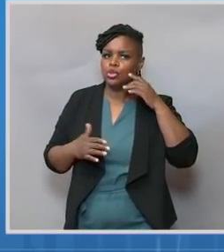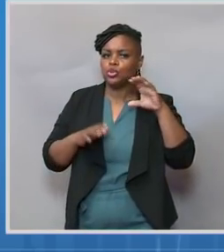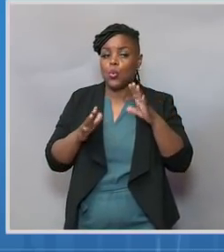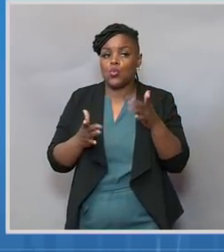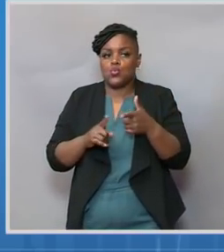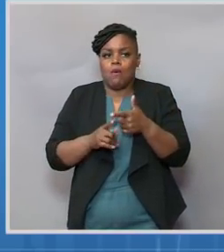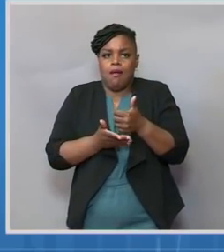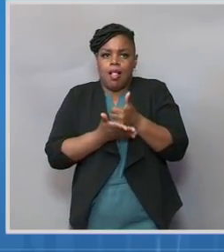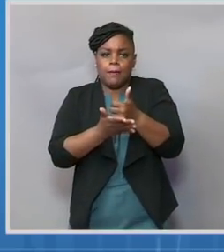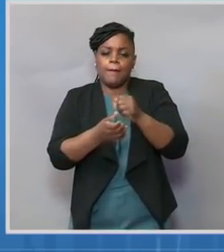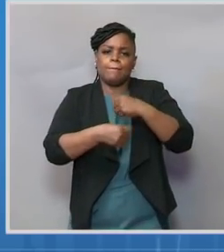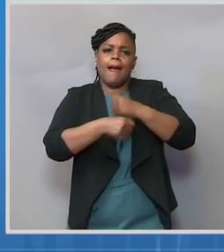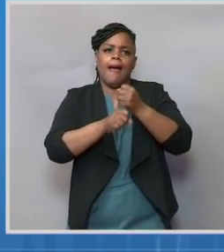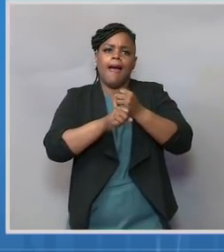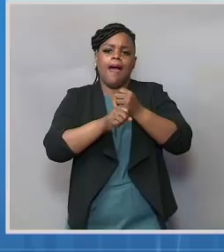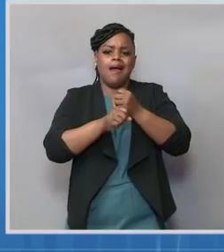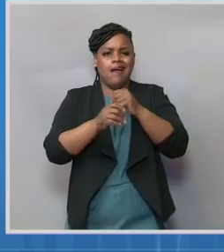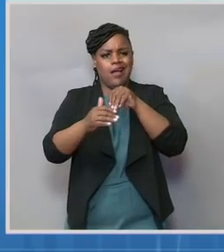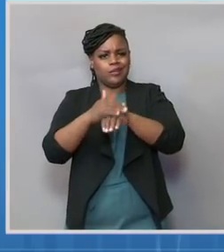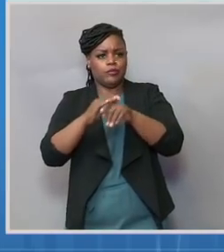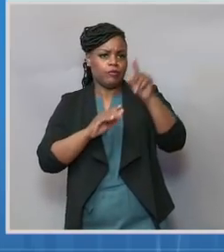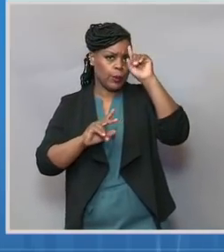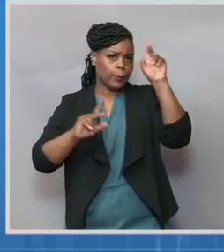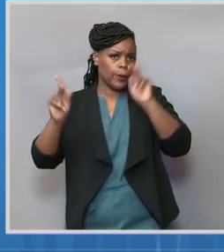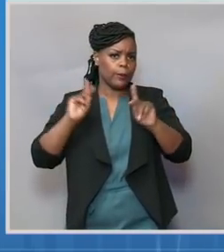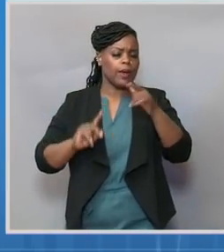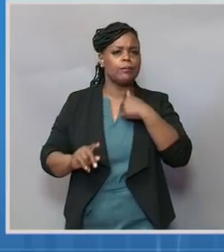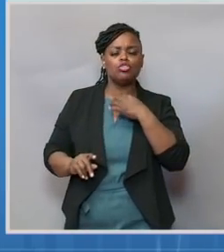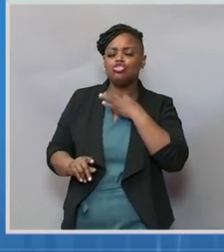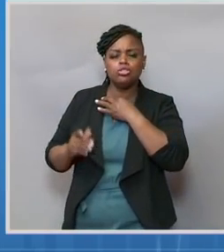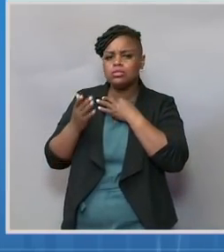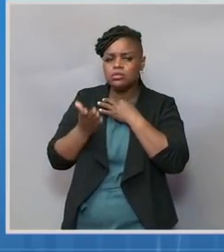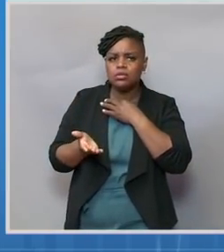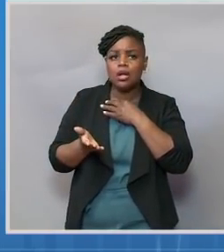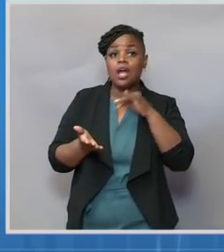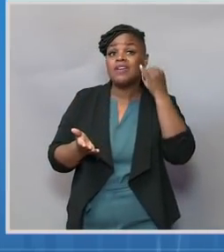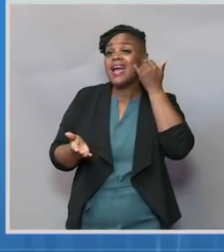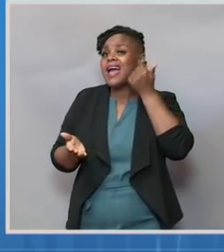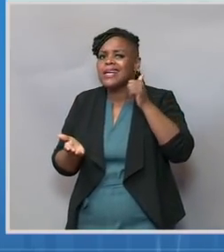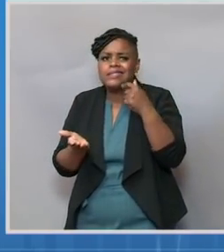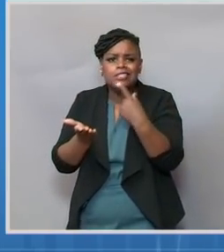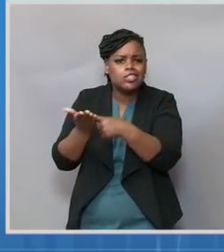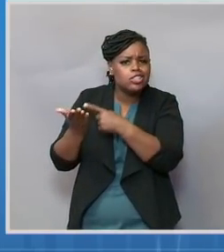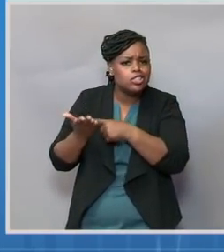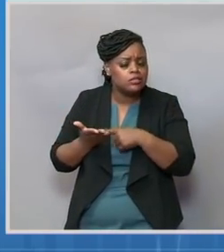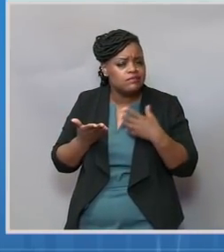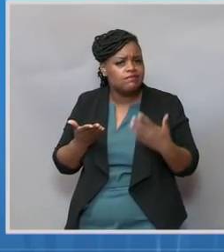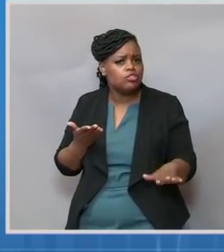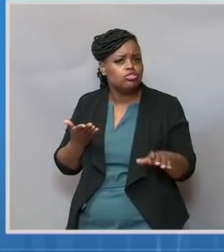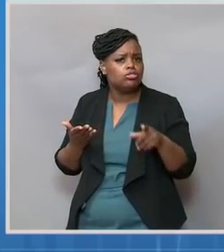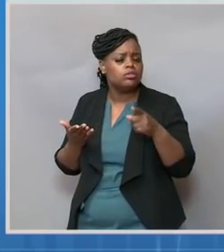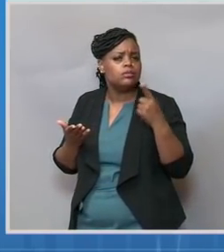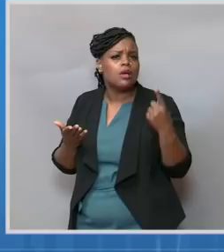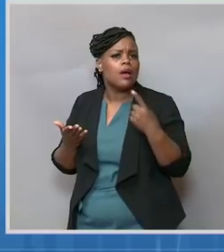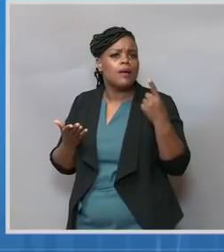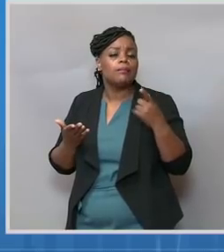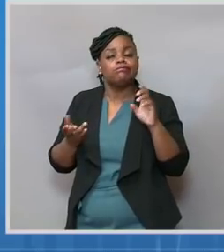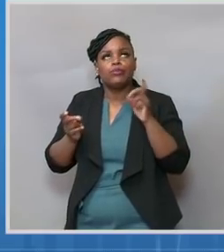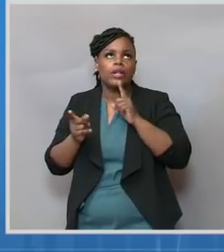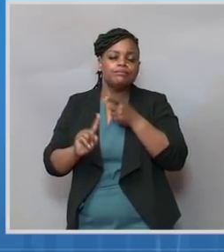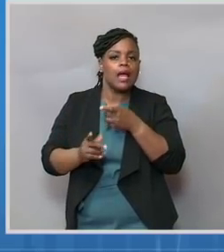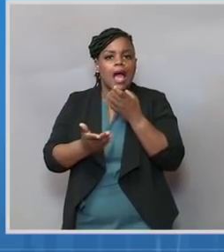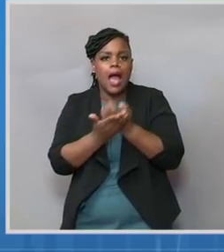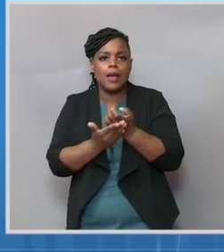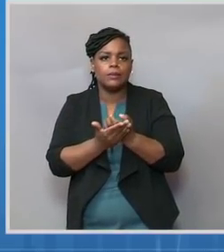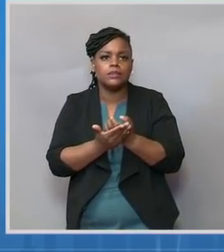accessible for people. And I'm wondering if there's been any discussion, as speaking in economic terms, as the market kind of becomes saturated